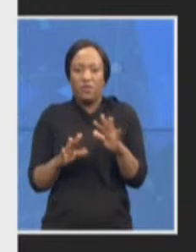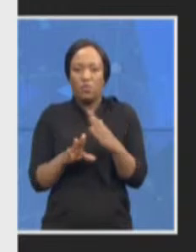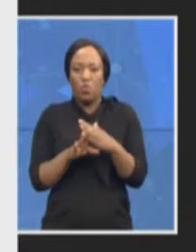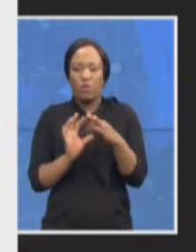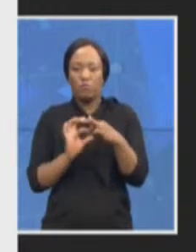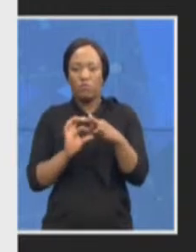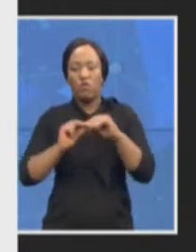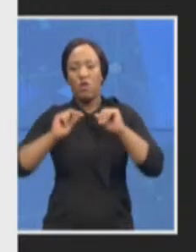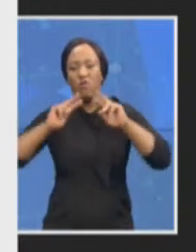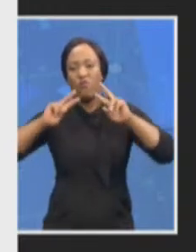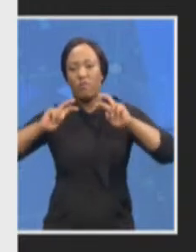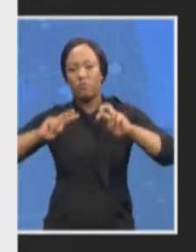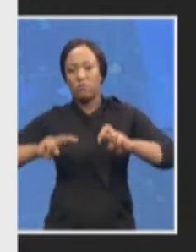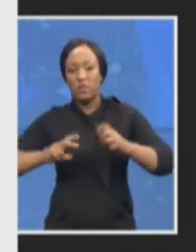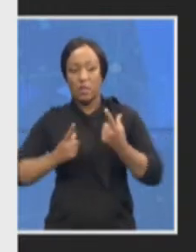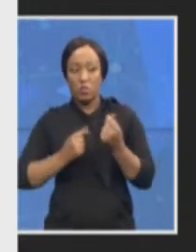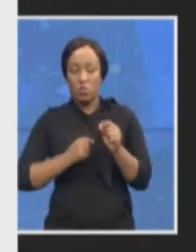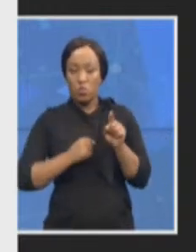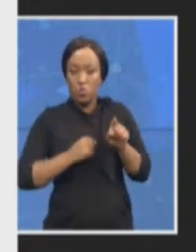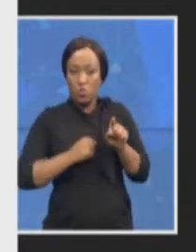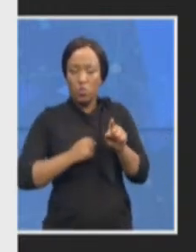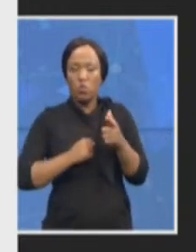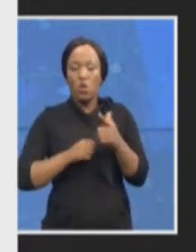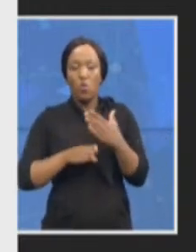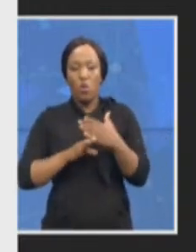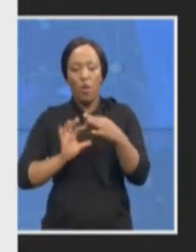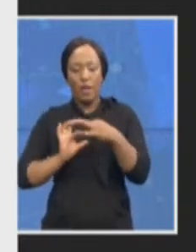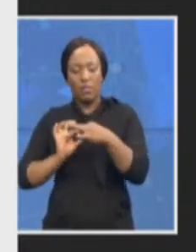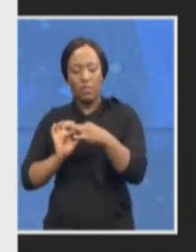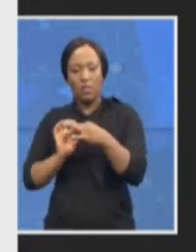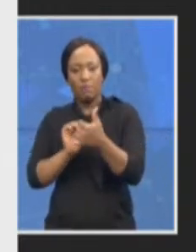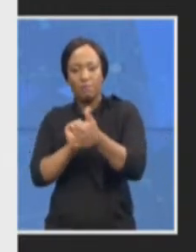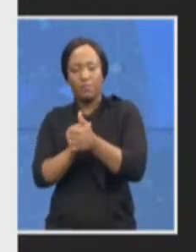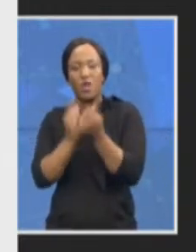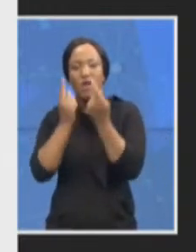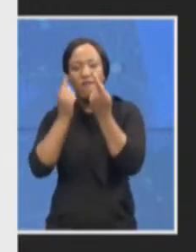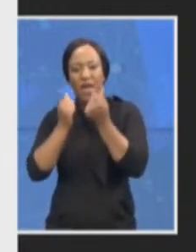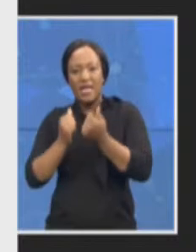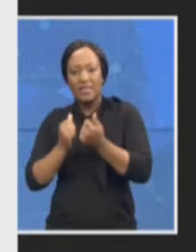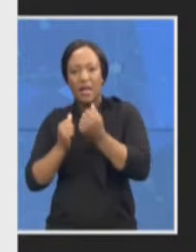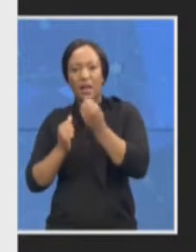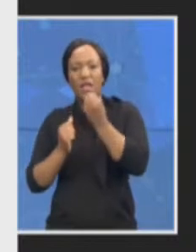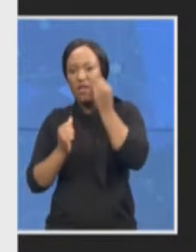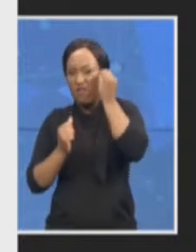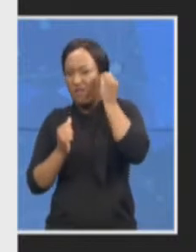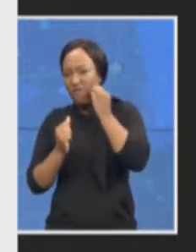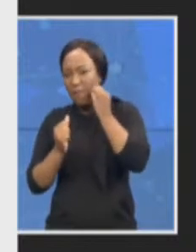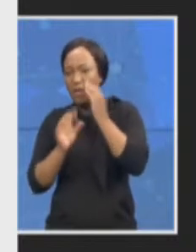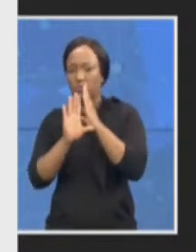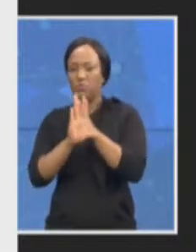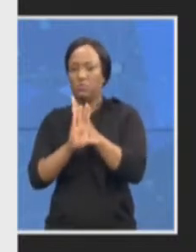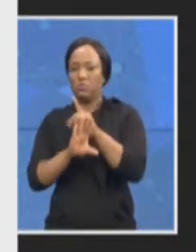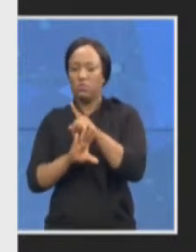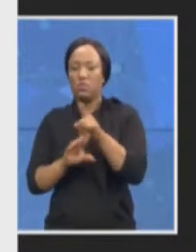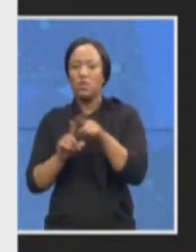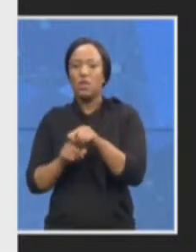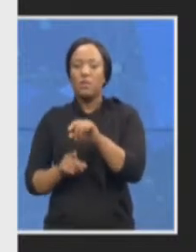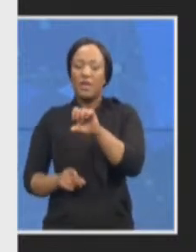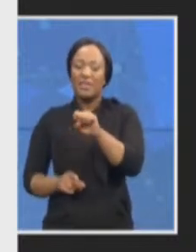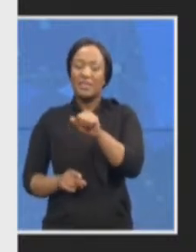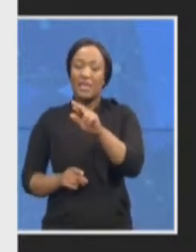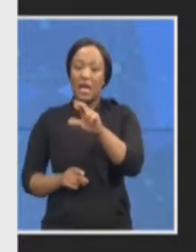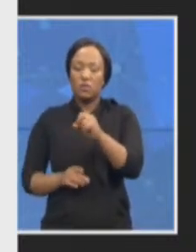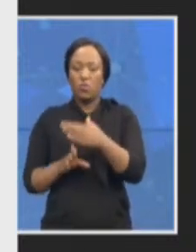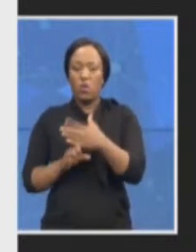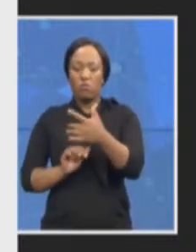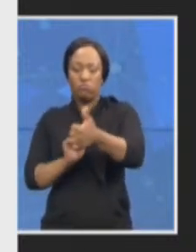working closely with the financial intelligence center we are working closely with the South African Revenue Service we are working closely with the reserve